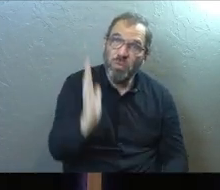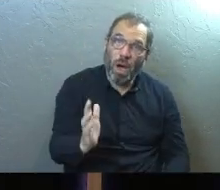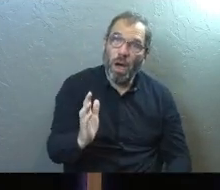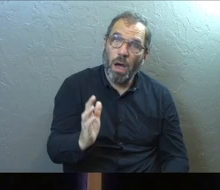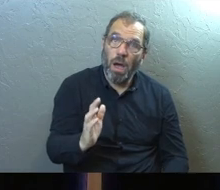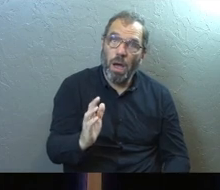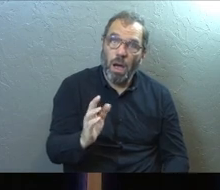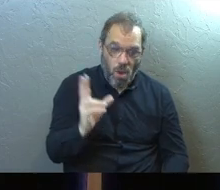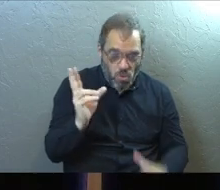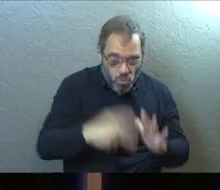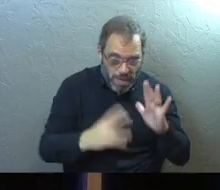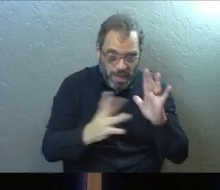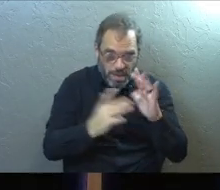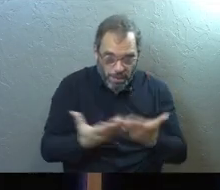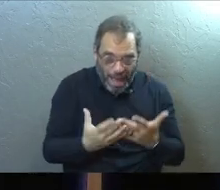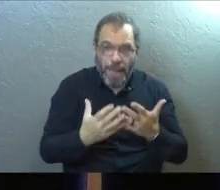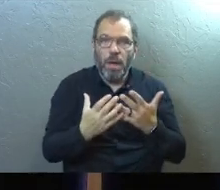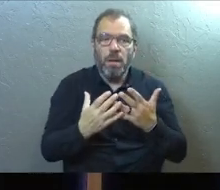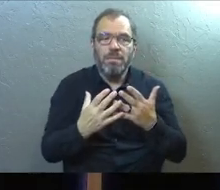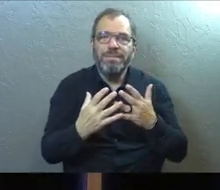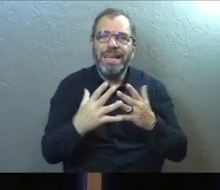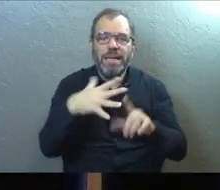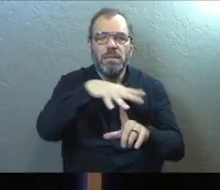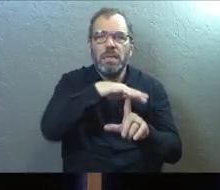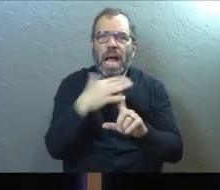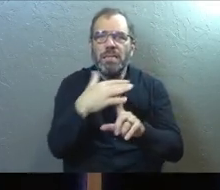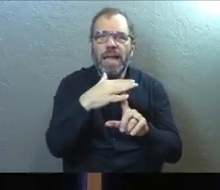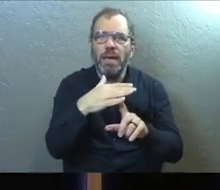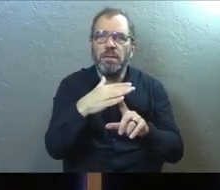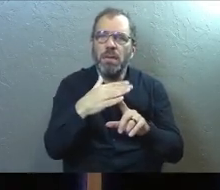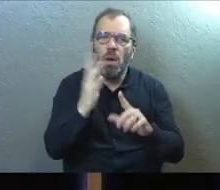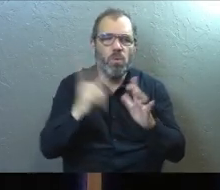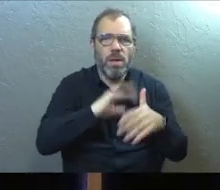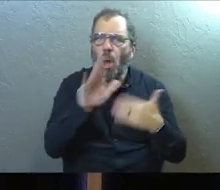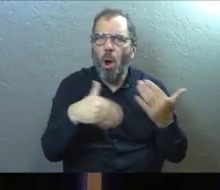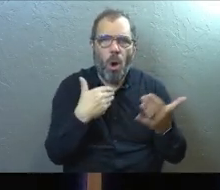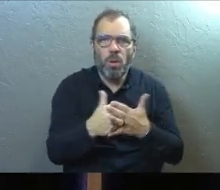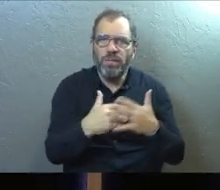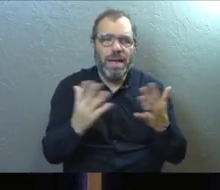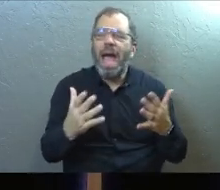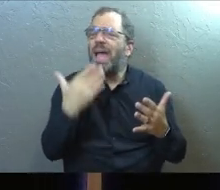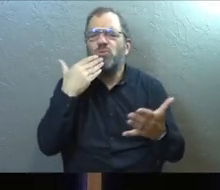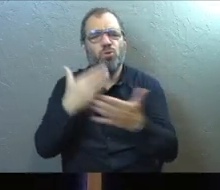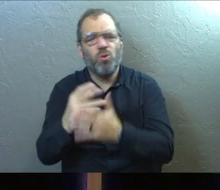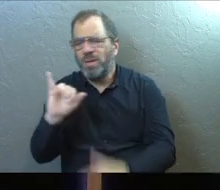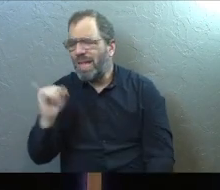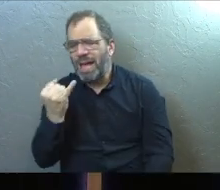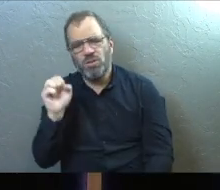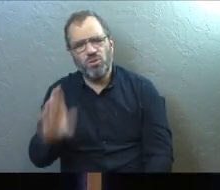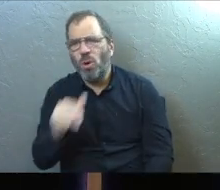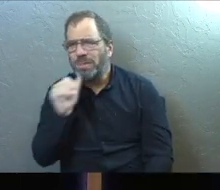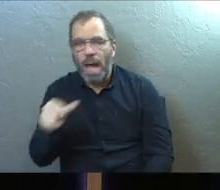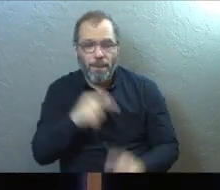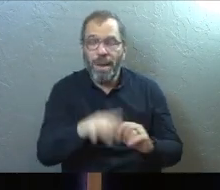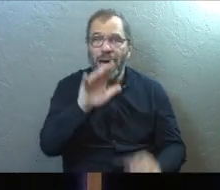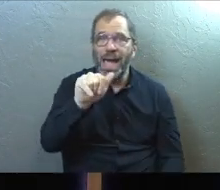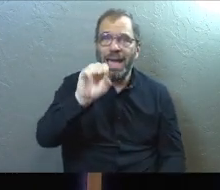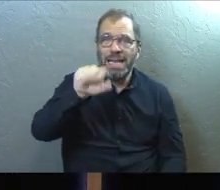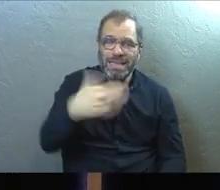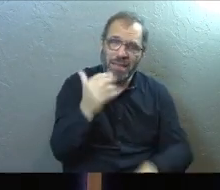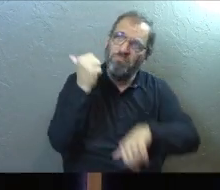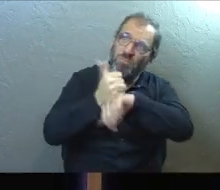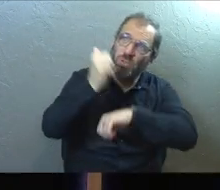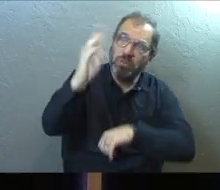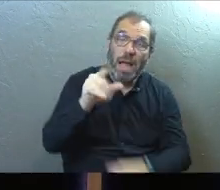We got to write, read the Bible in context of the rest of the Bible guys. It's great that Job didn't do that, that Asaph didn't.